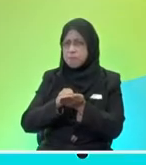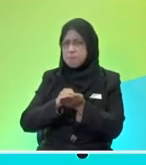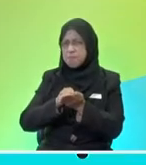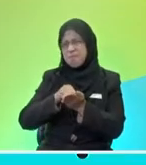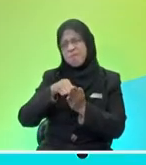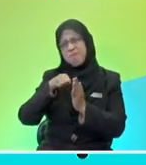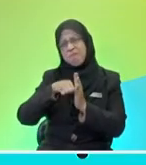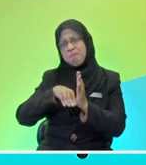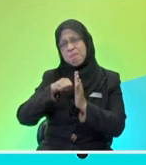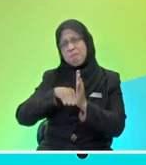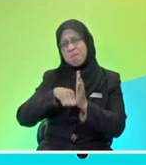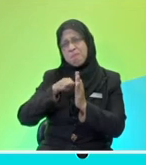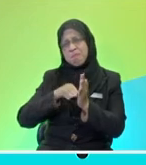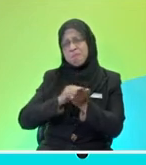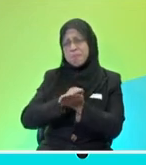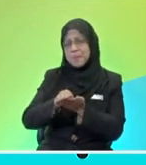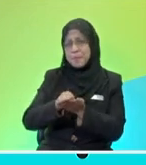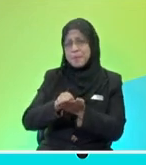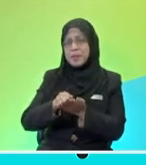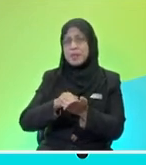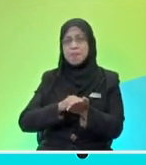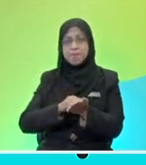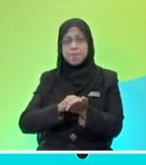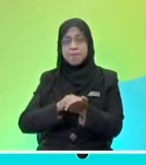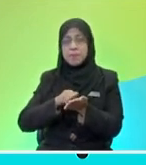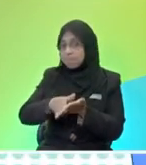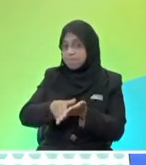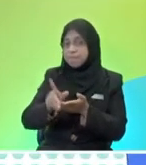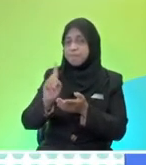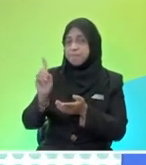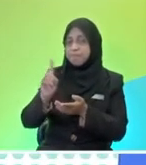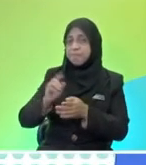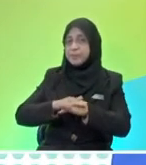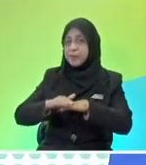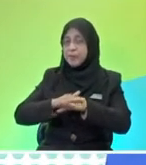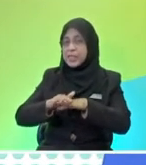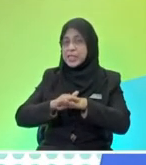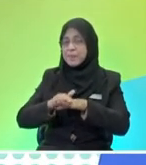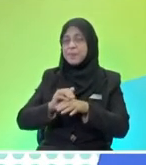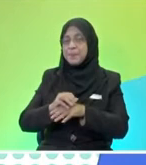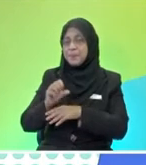friction? Is it the rough surface or the smooth surface? Smooth surface.